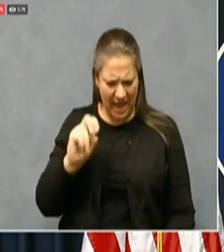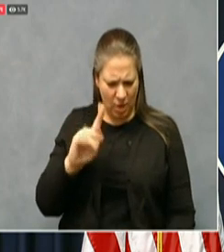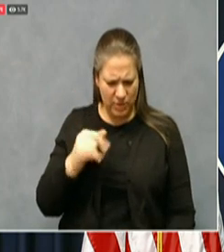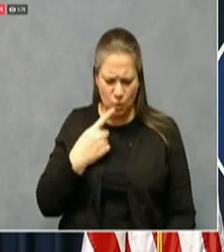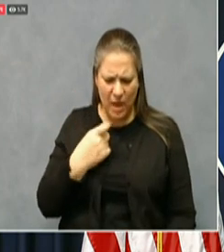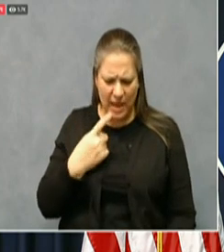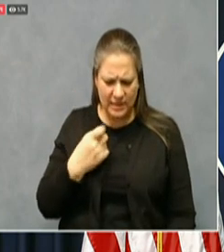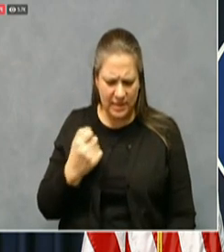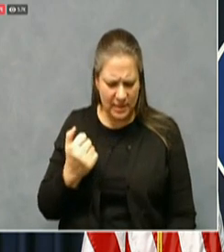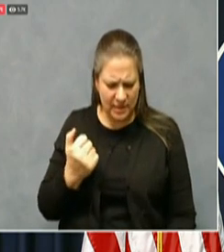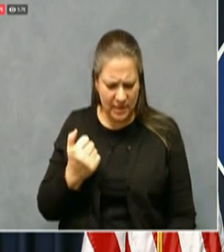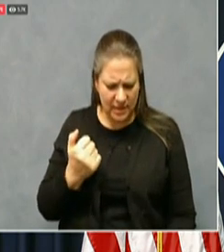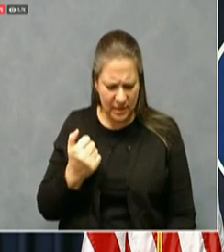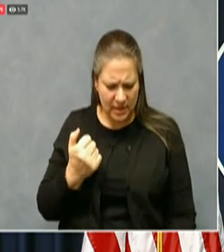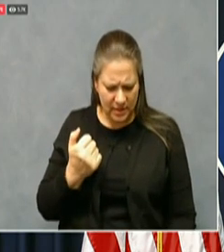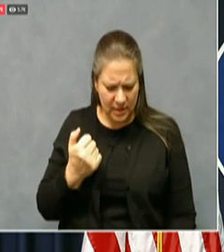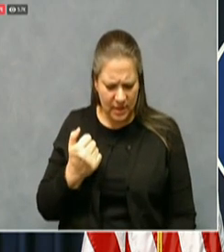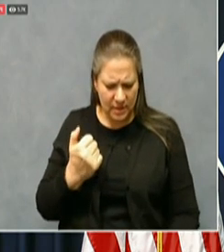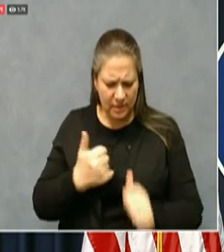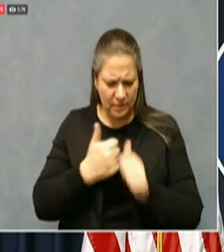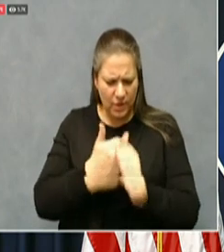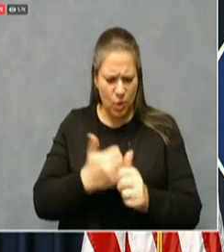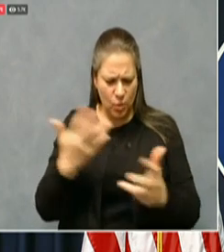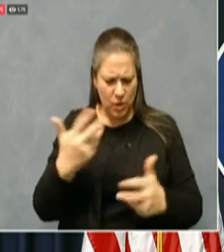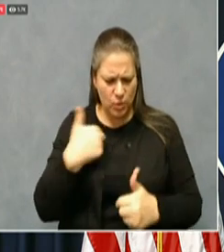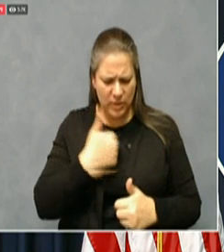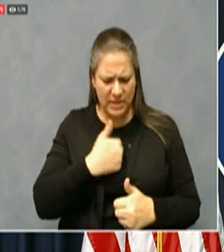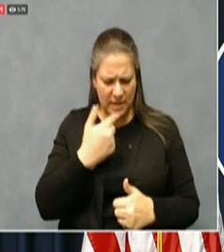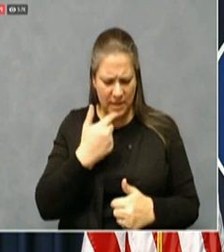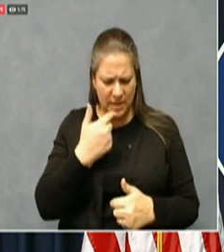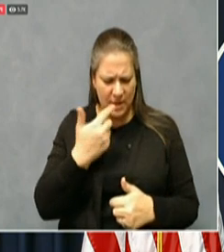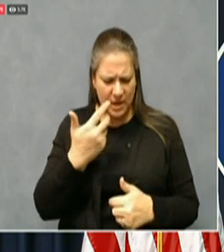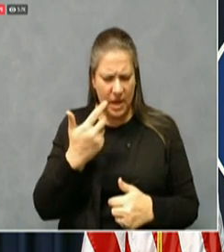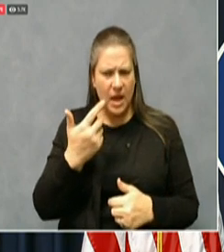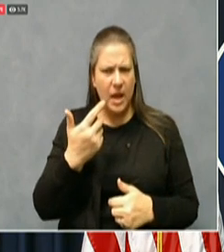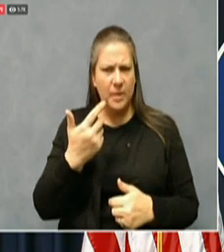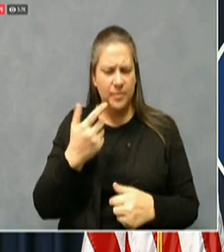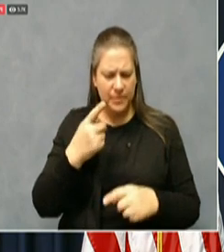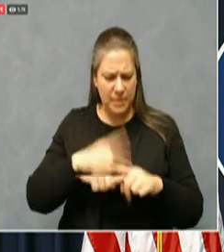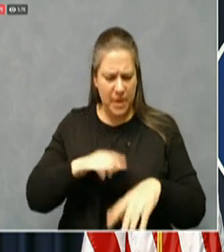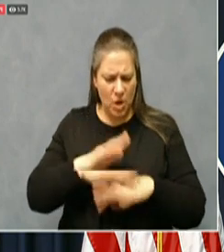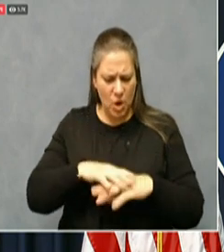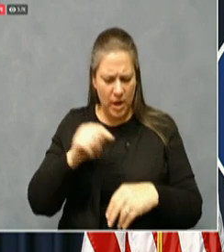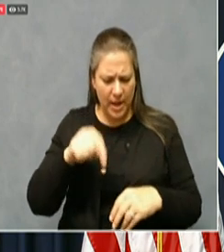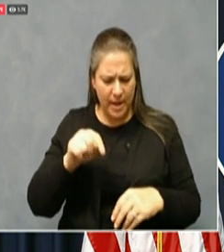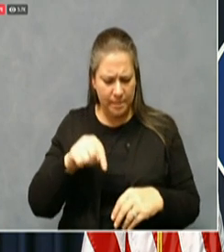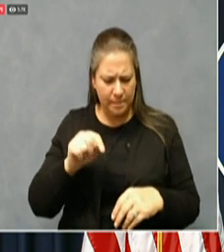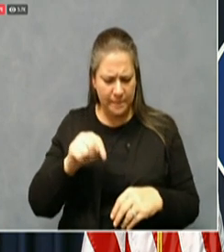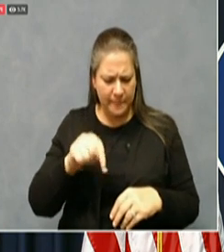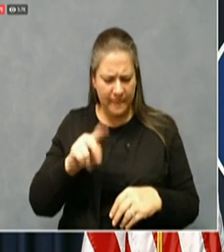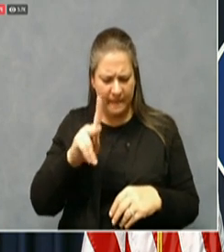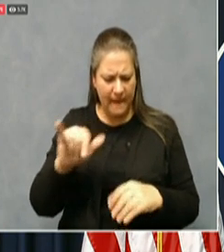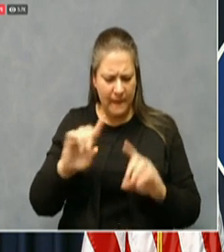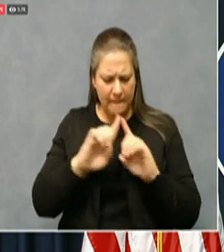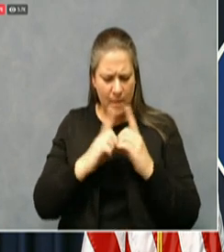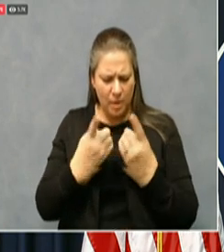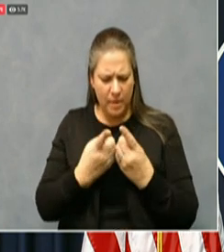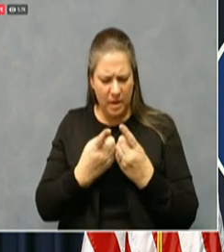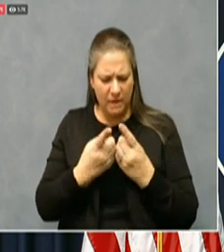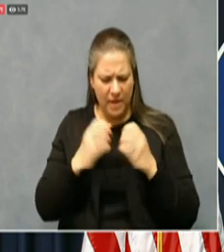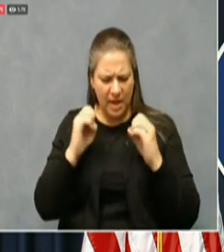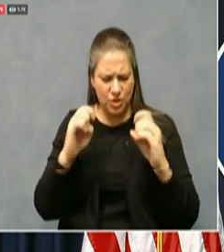Pursuant to the order we put out and based on input from the Kentucky Department of Education,